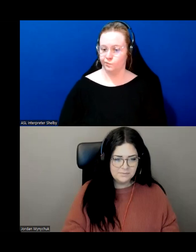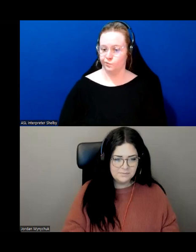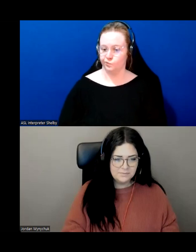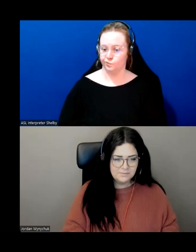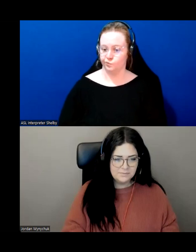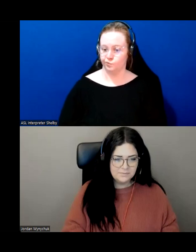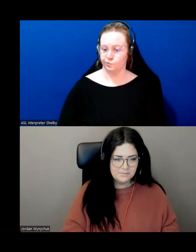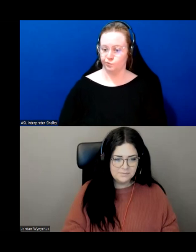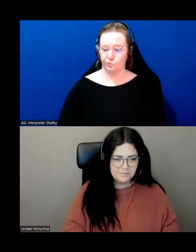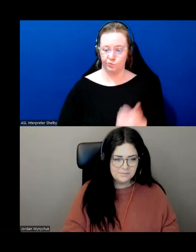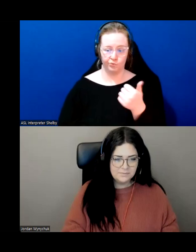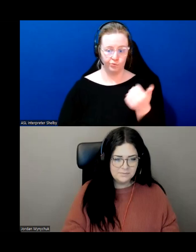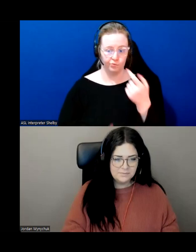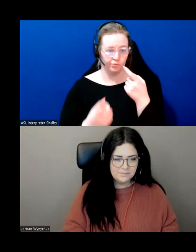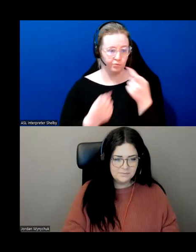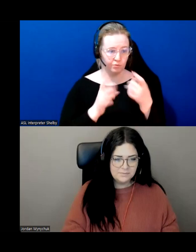in the chat